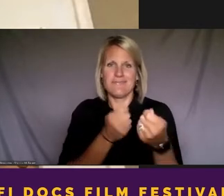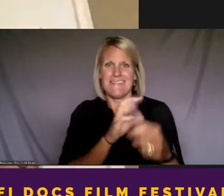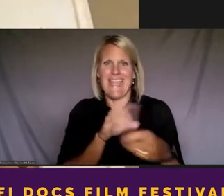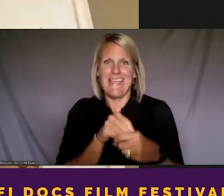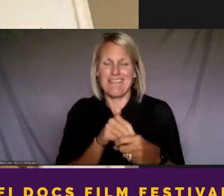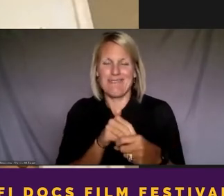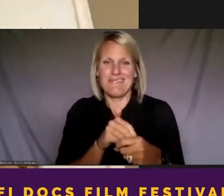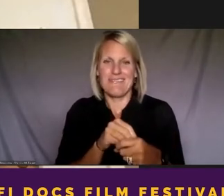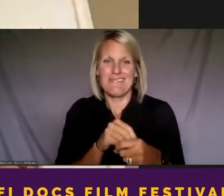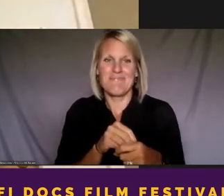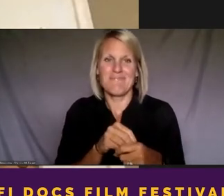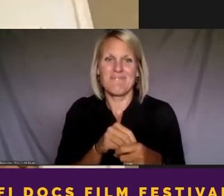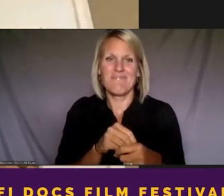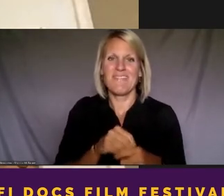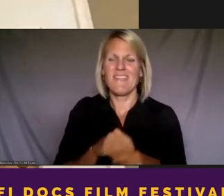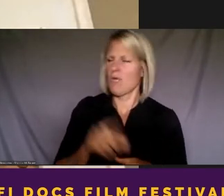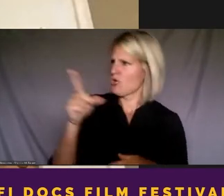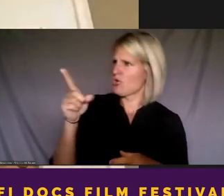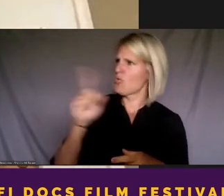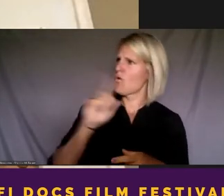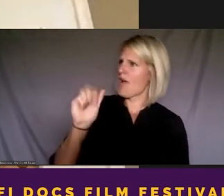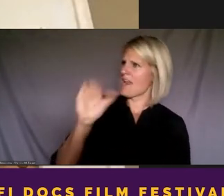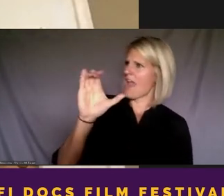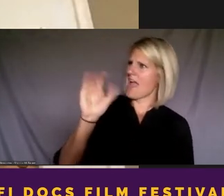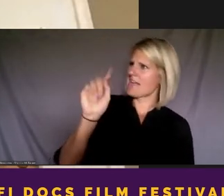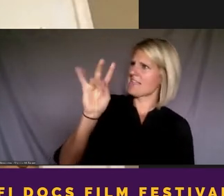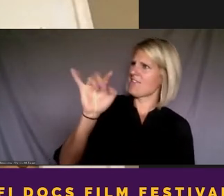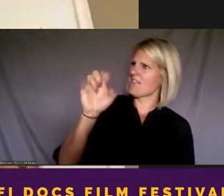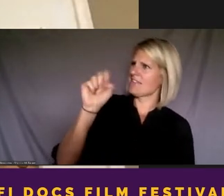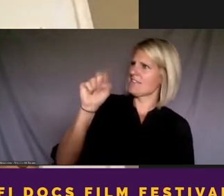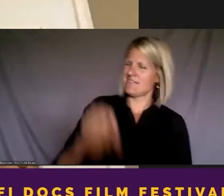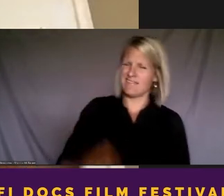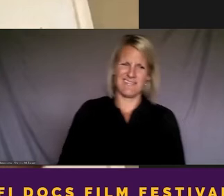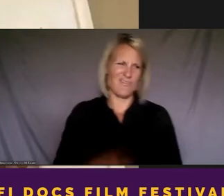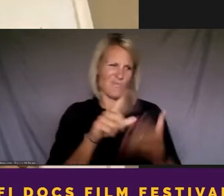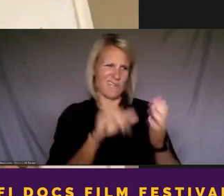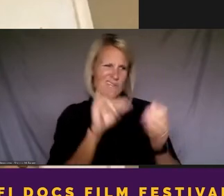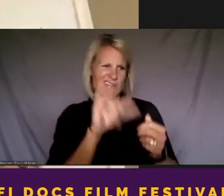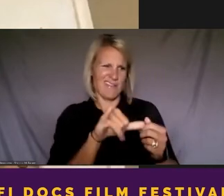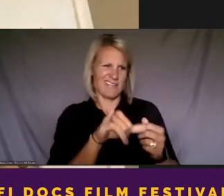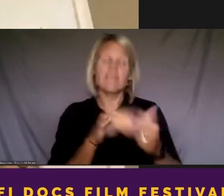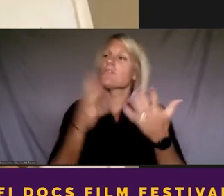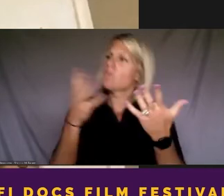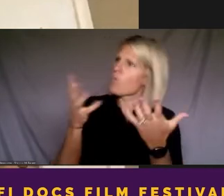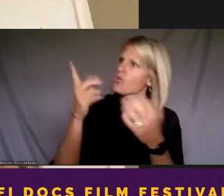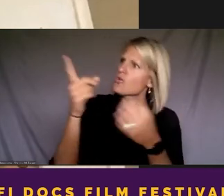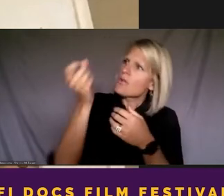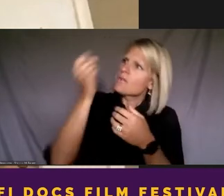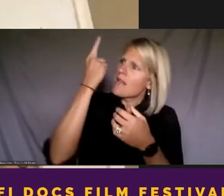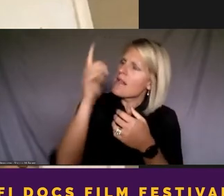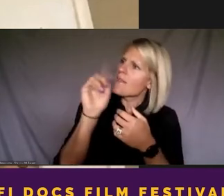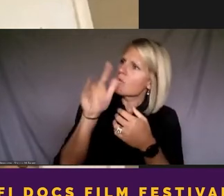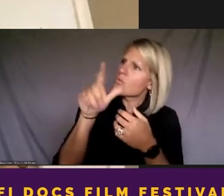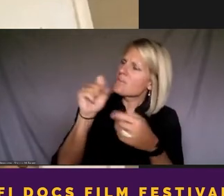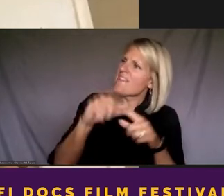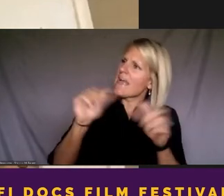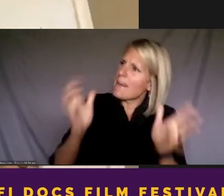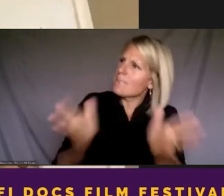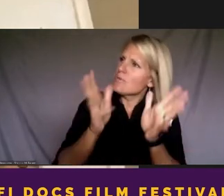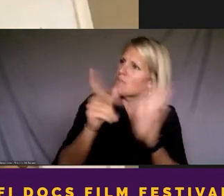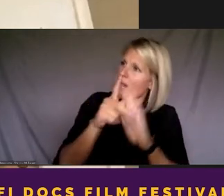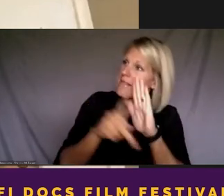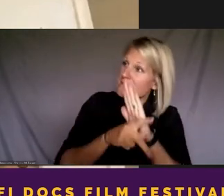an activist. And I'm like, what's an activist, right? And they was like, no, you understand the two that can push policy, right?